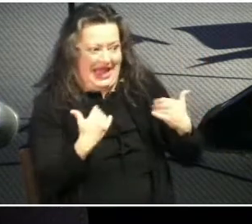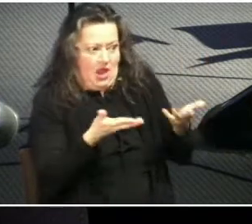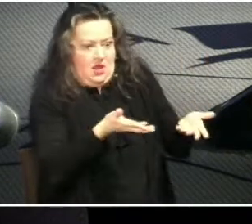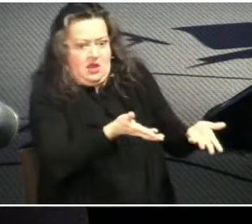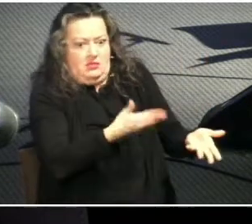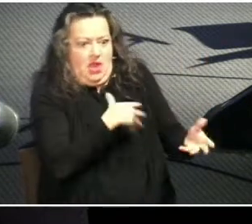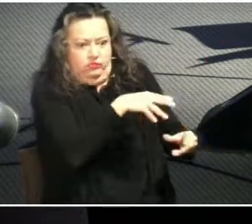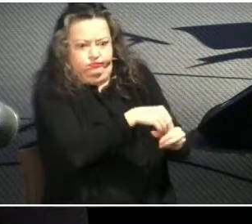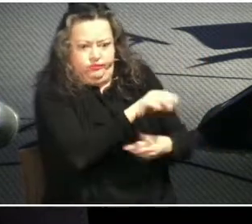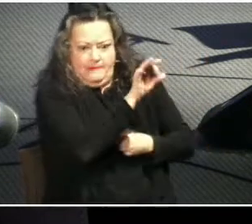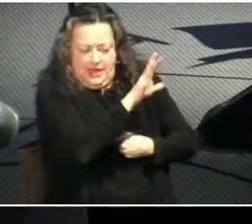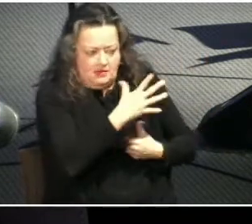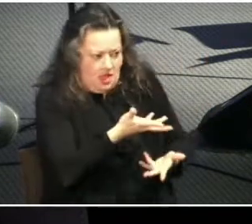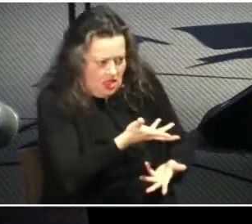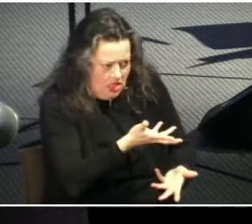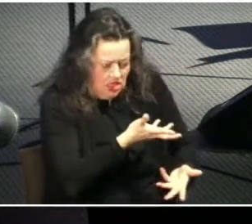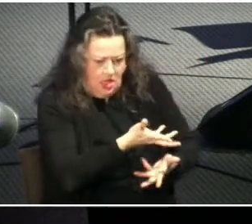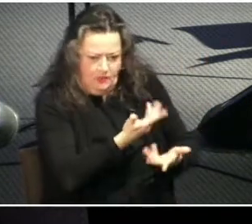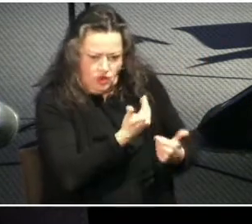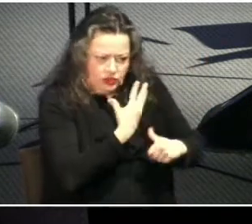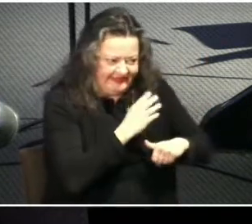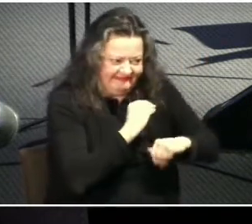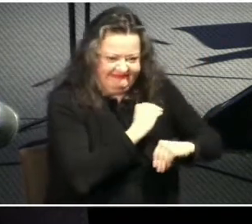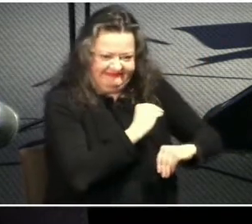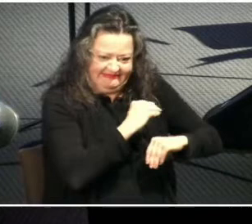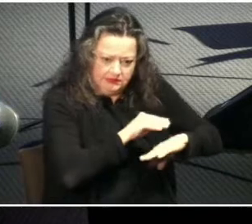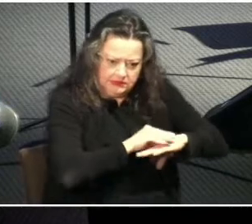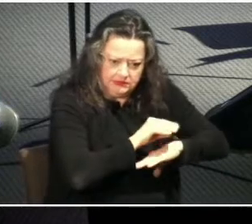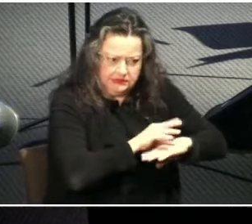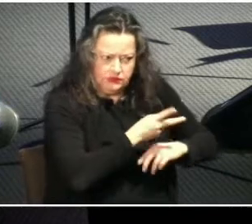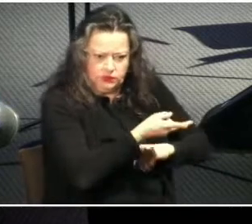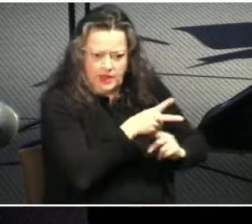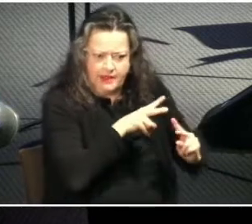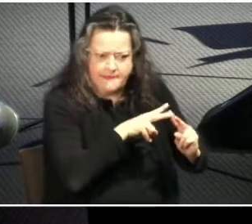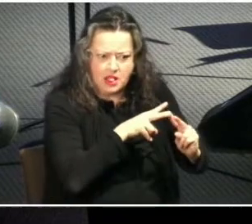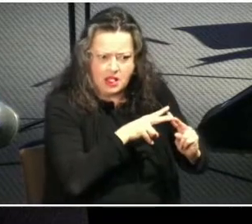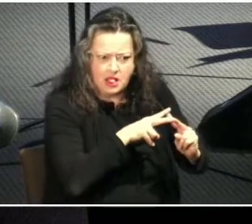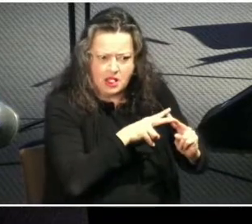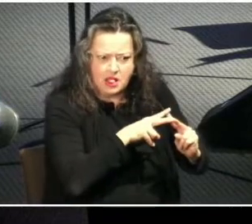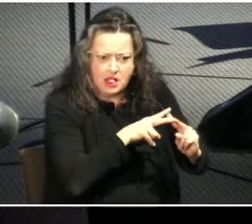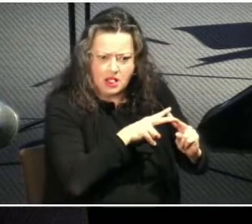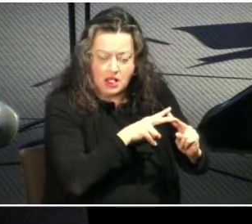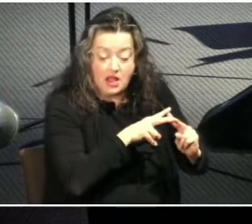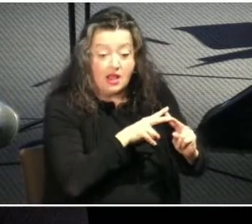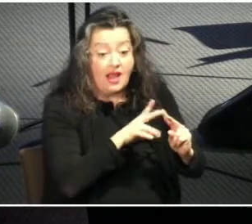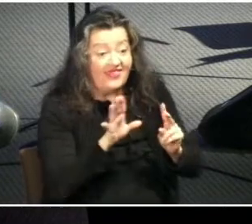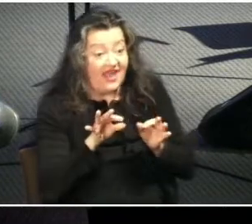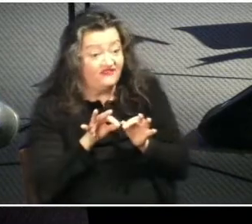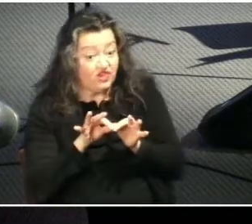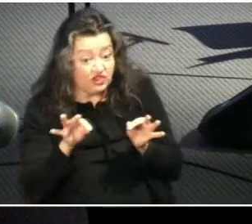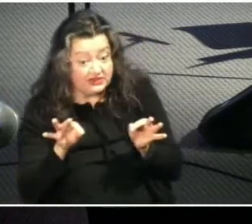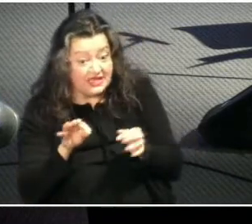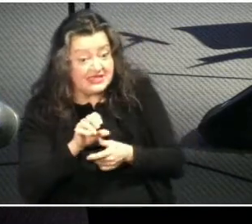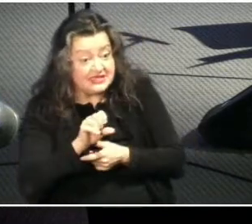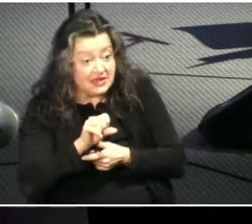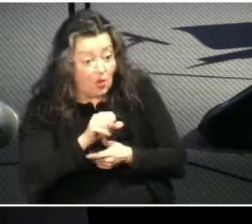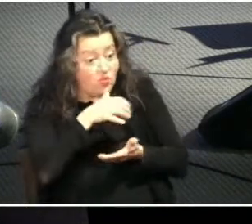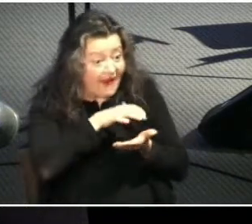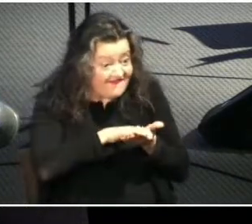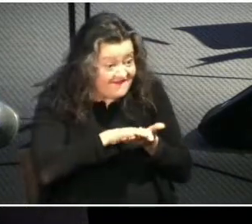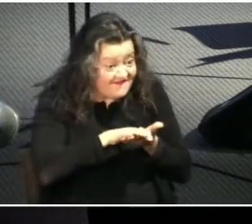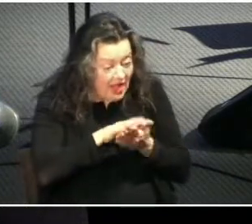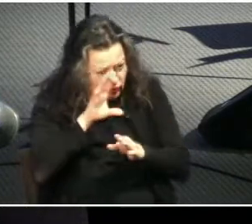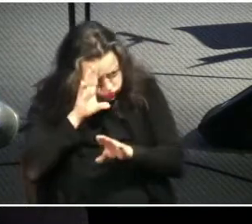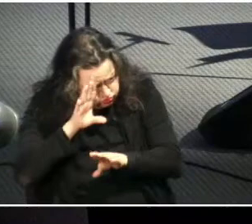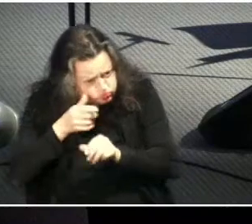ministry situation trying to minister to a husband and a wife and the worst verse wives submit to